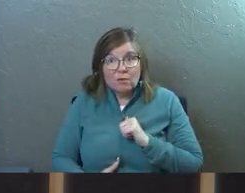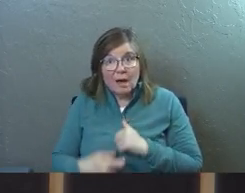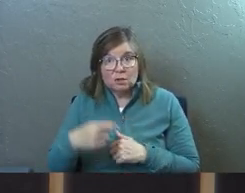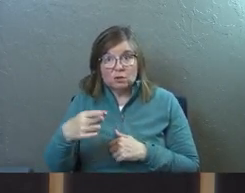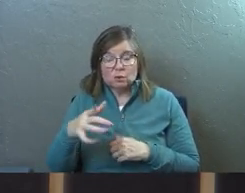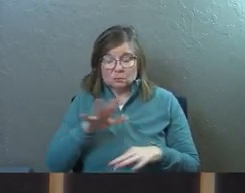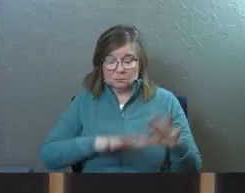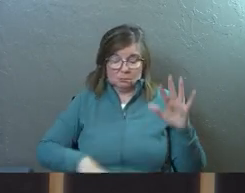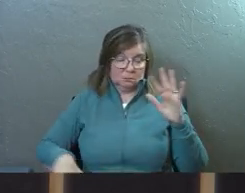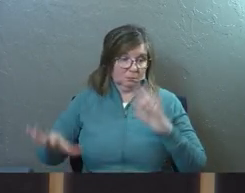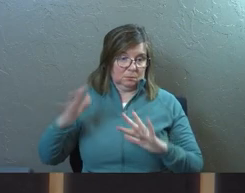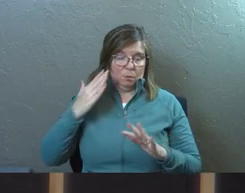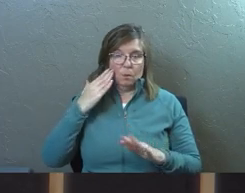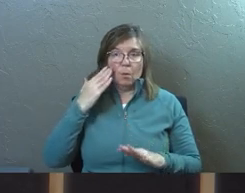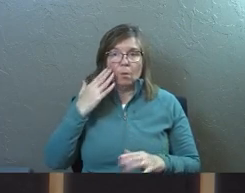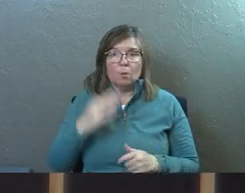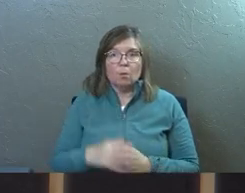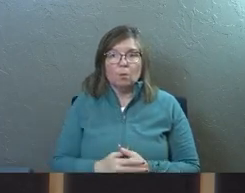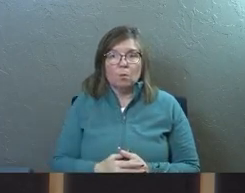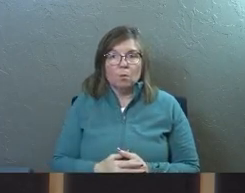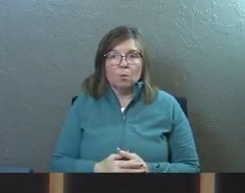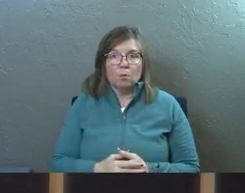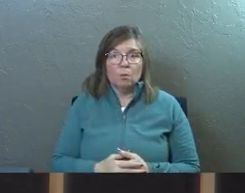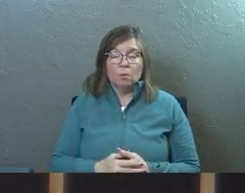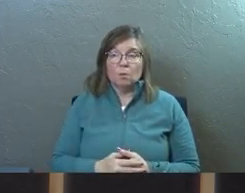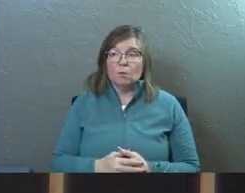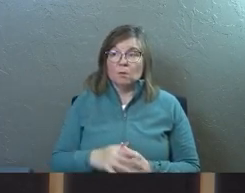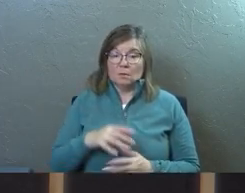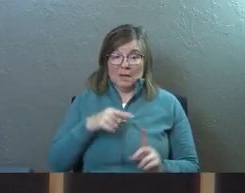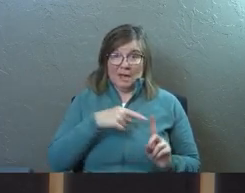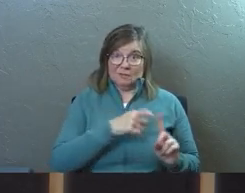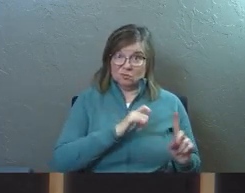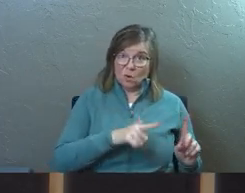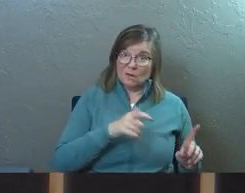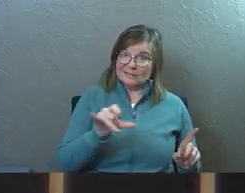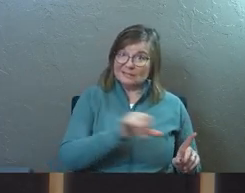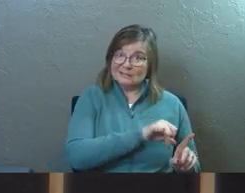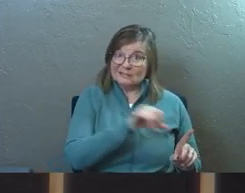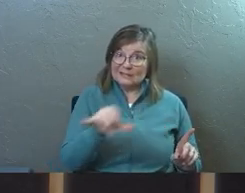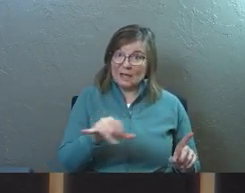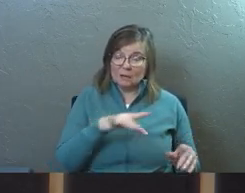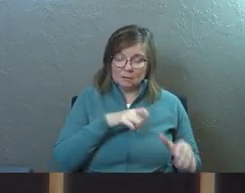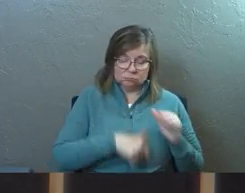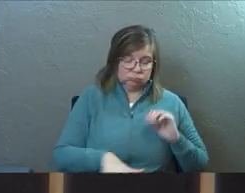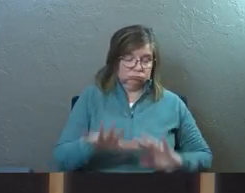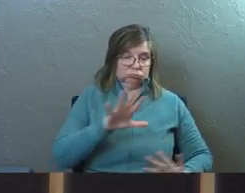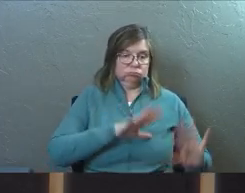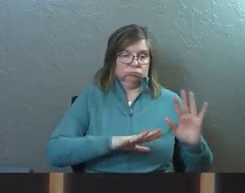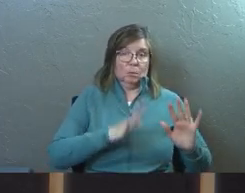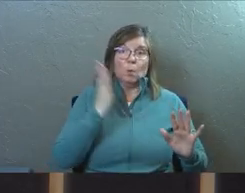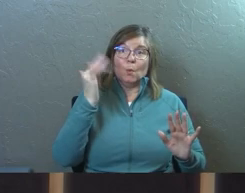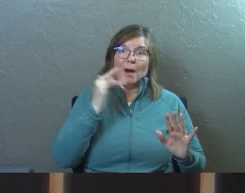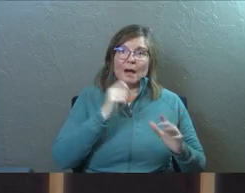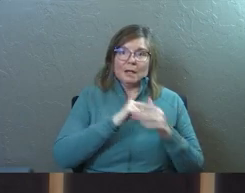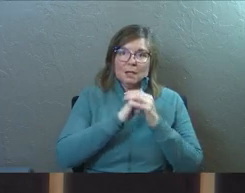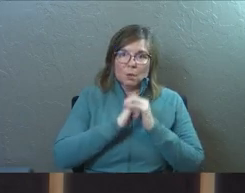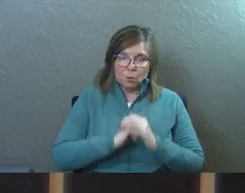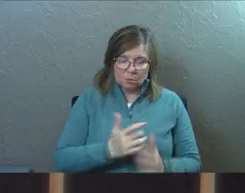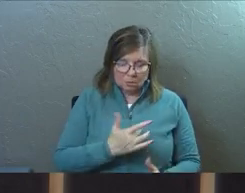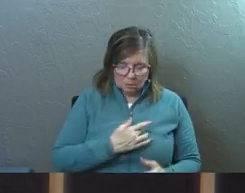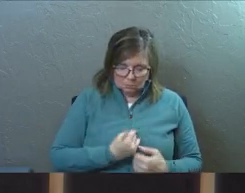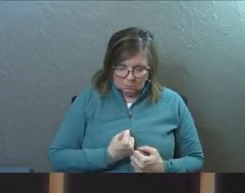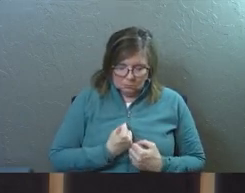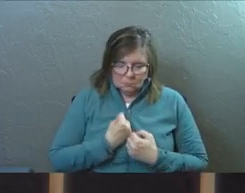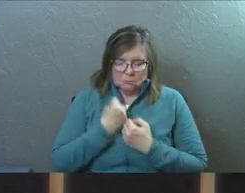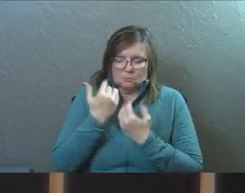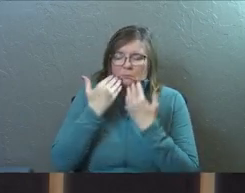when you know. And it wrecks Saul, which is why he worshiped. There was a